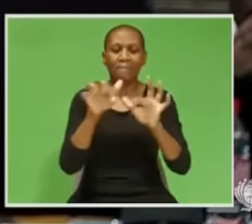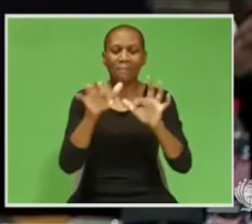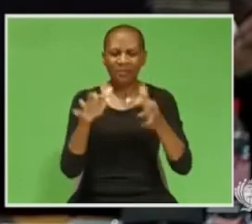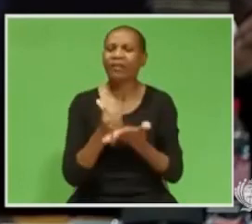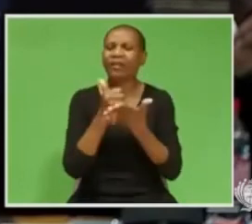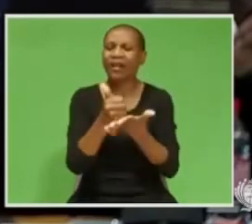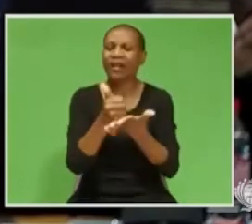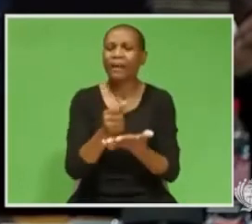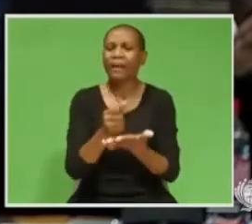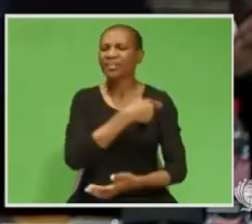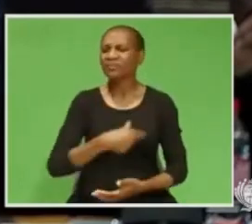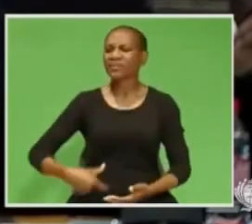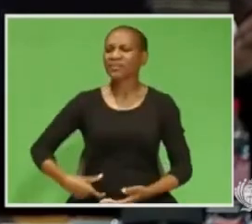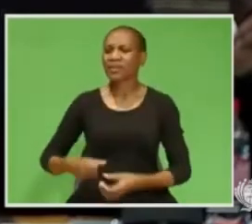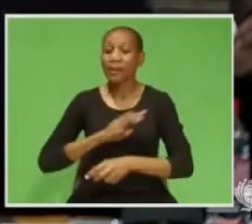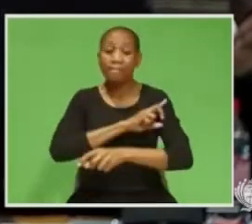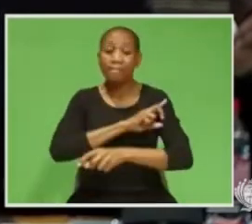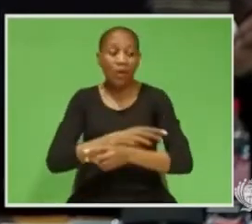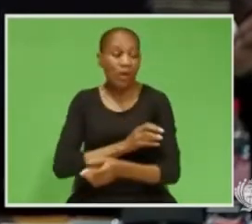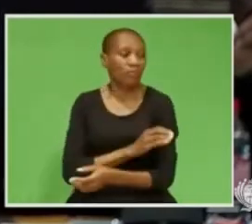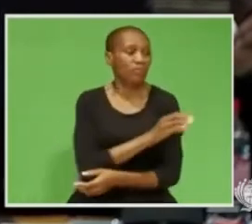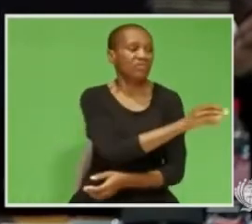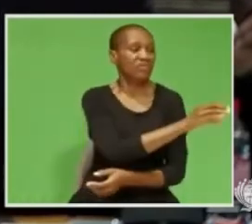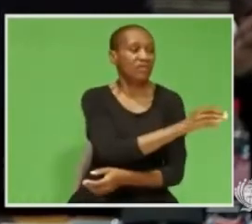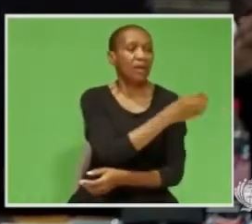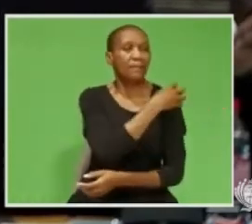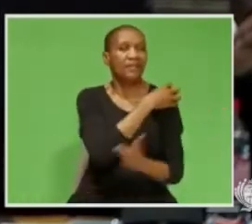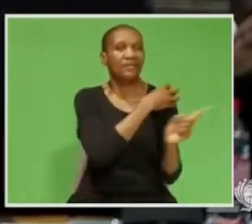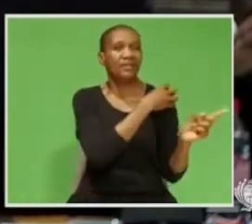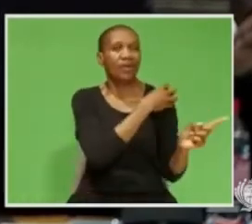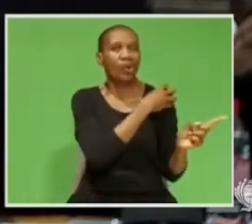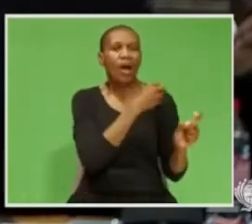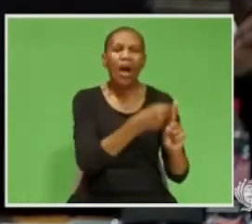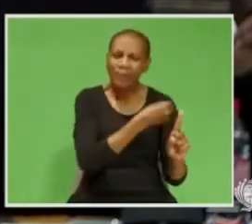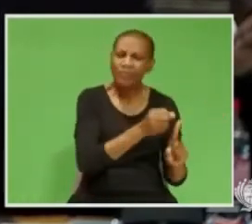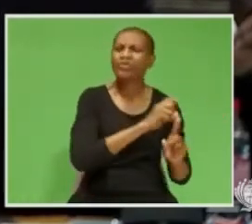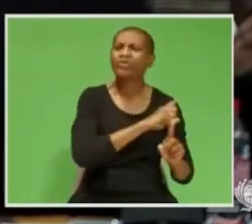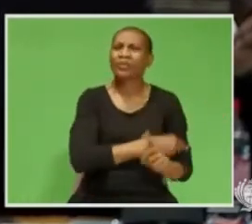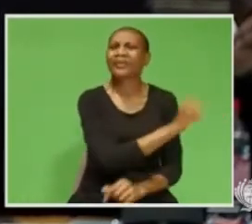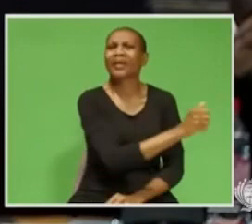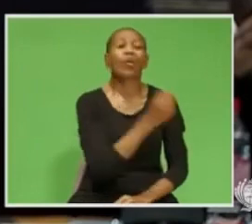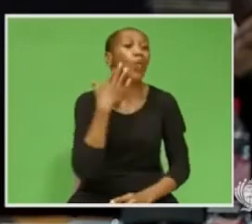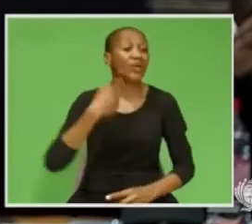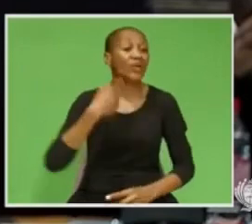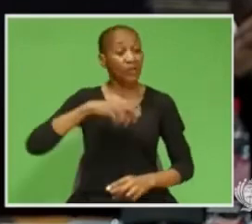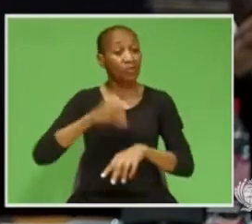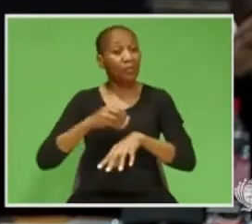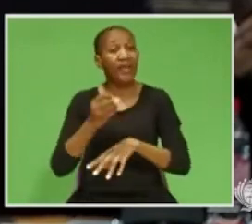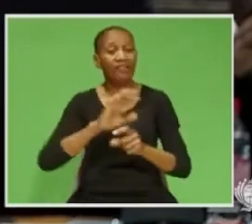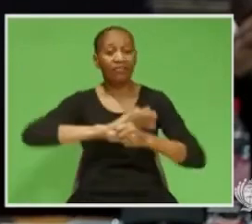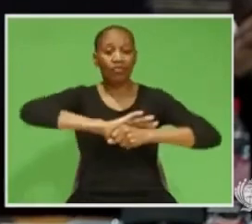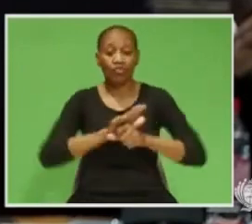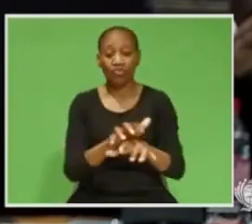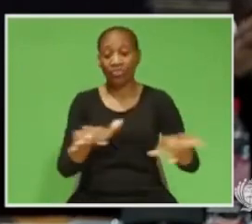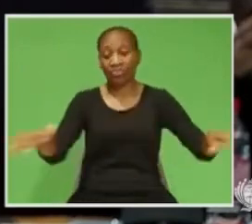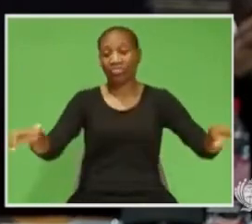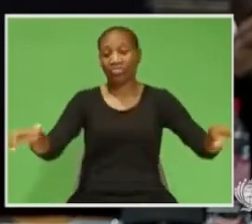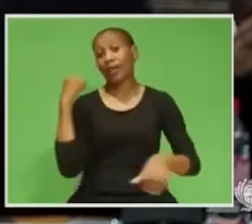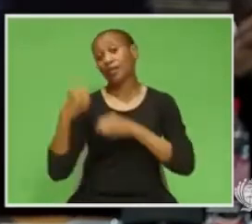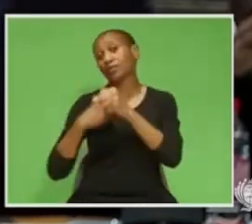he gave sweeping powers to the very same minister who abused those powers during the COVID crisis last year.